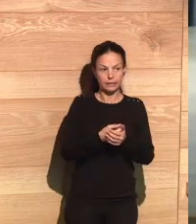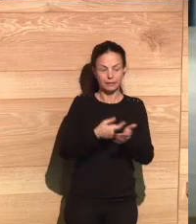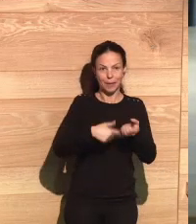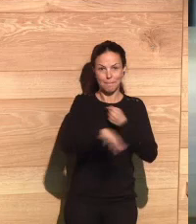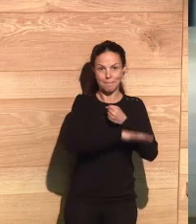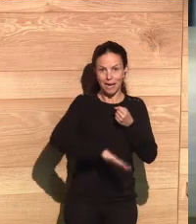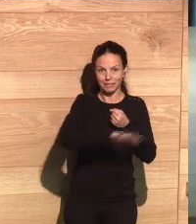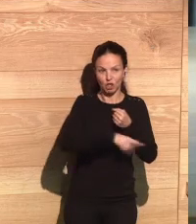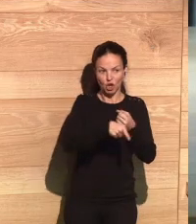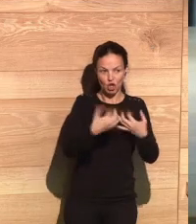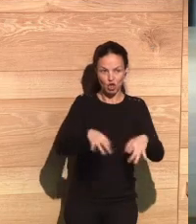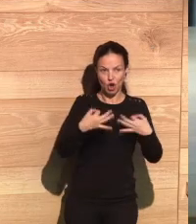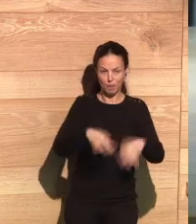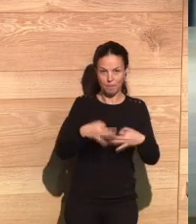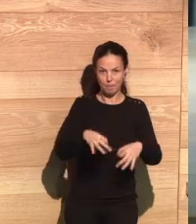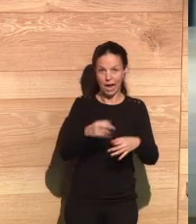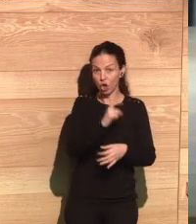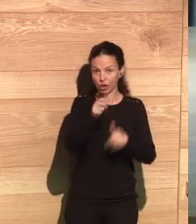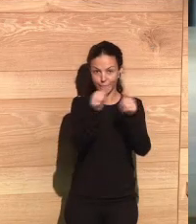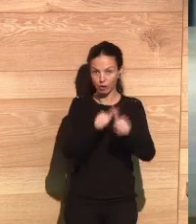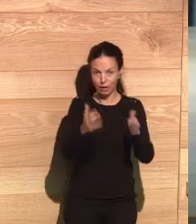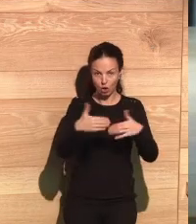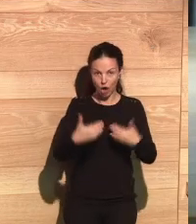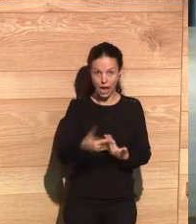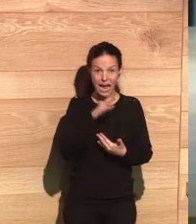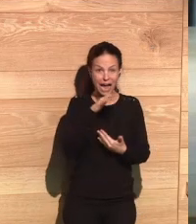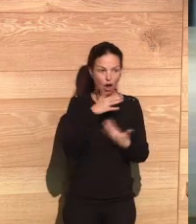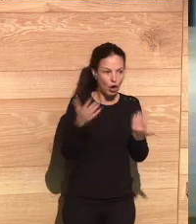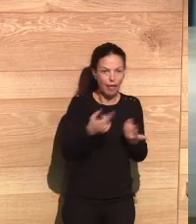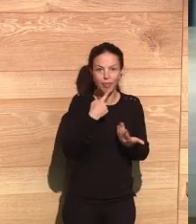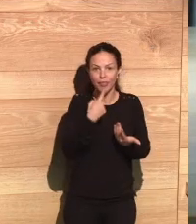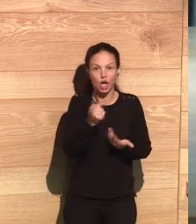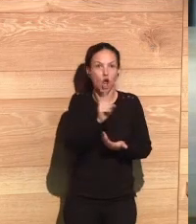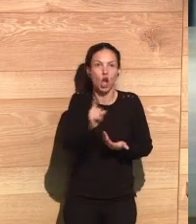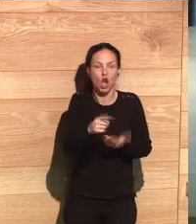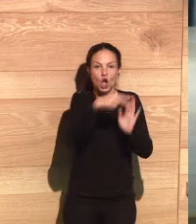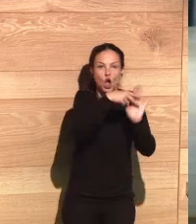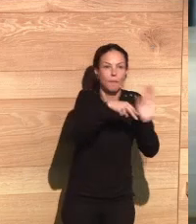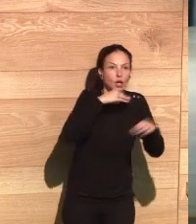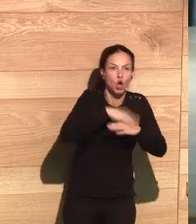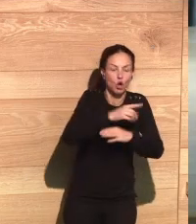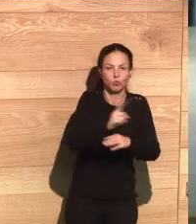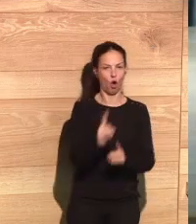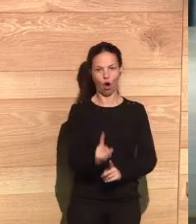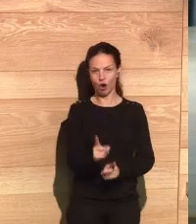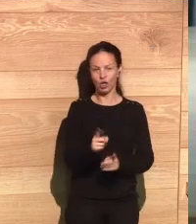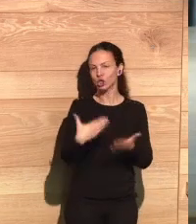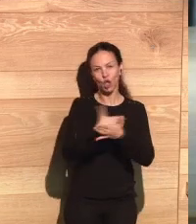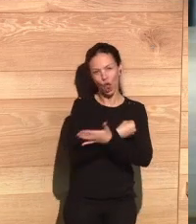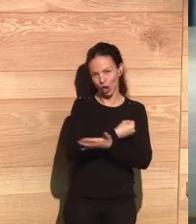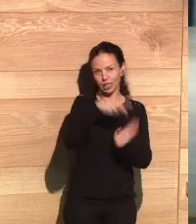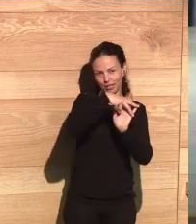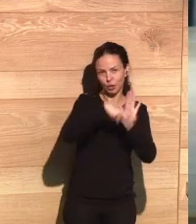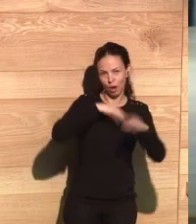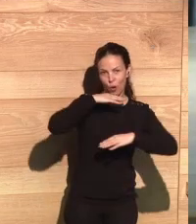GDPR is the basics. We could not sit down here and just say, I'm not